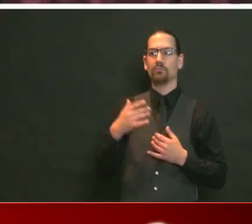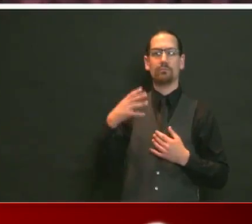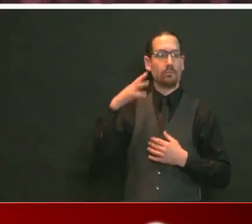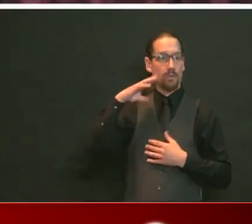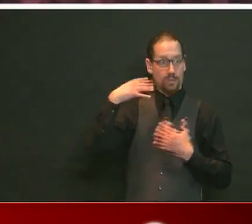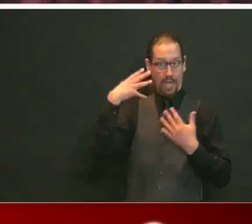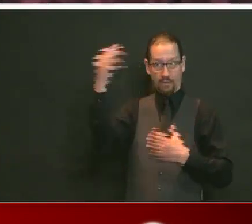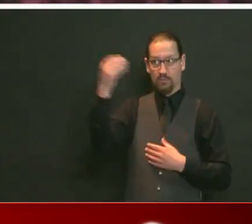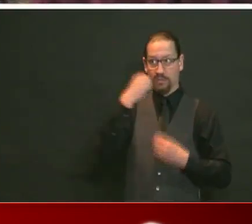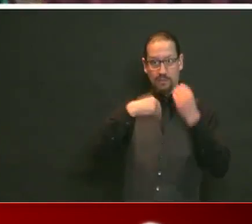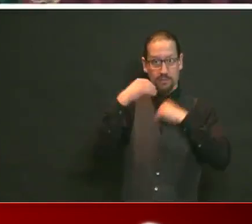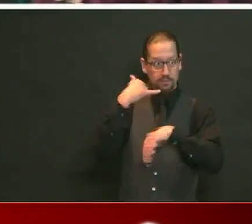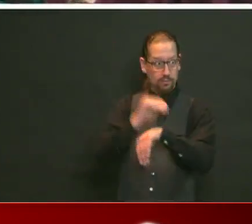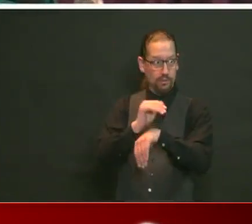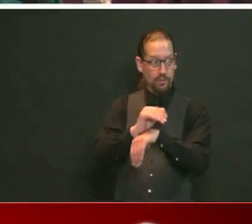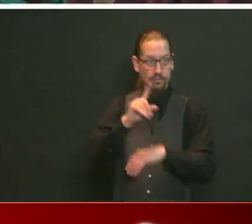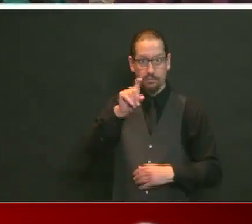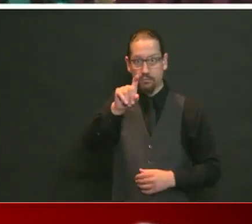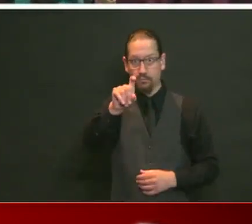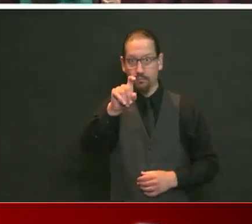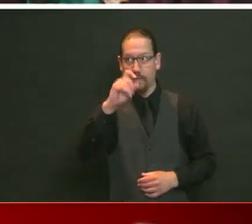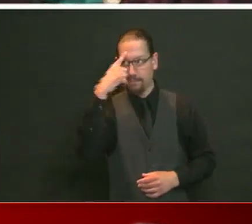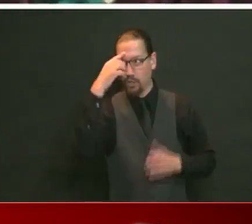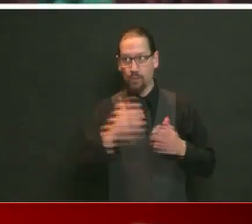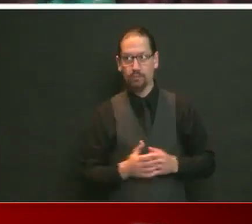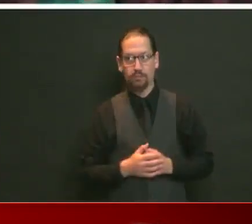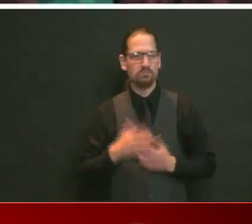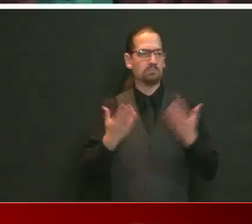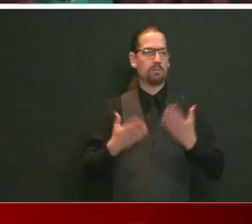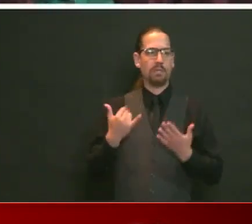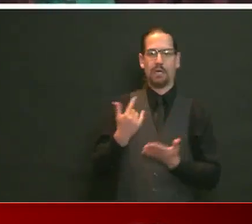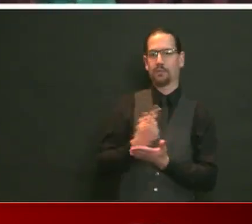I'm hoping family will come here later this week. I'll have to go.